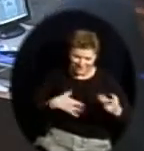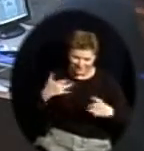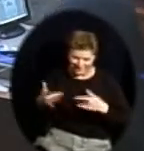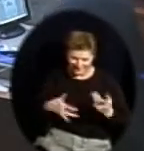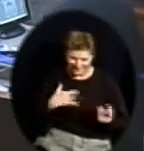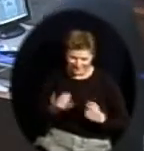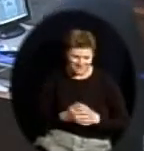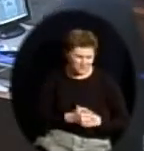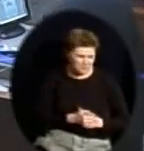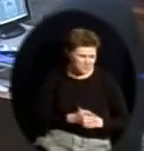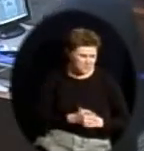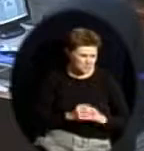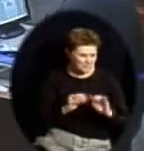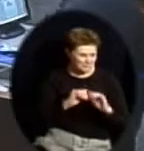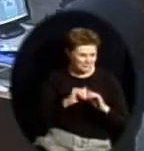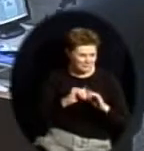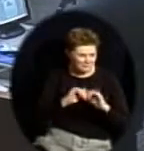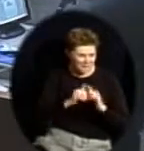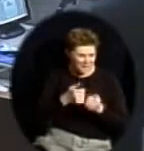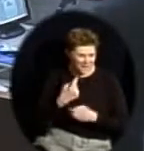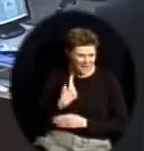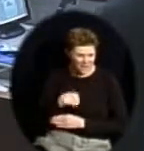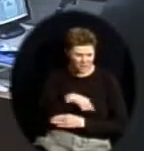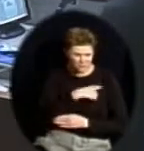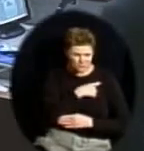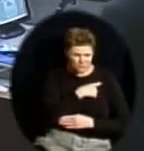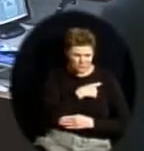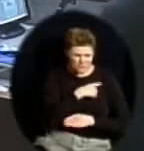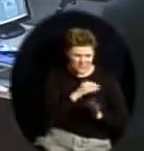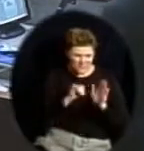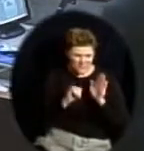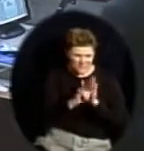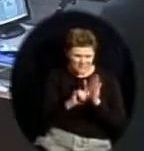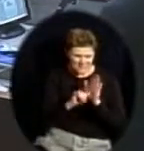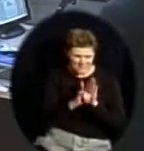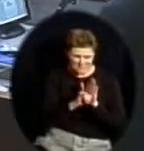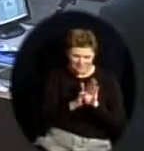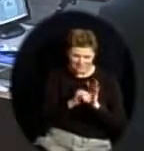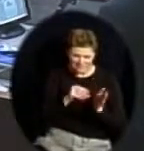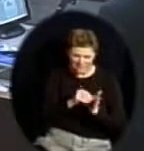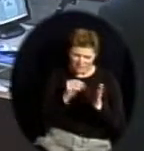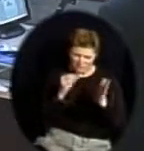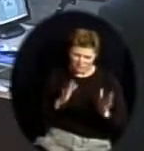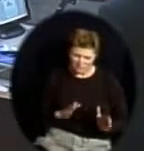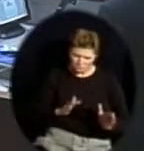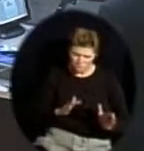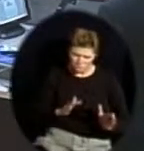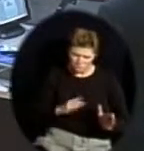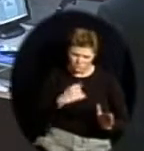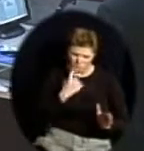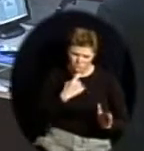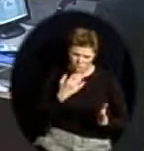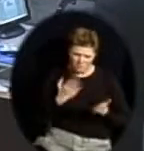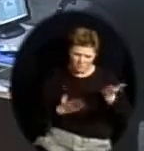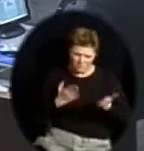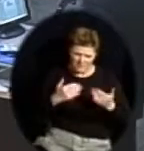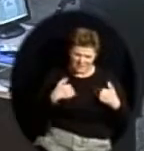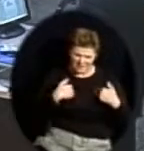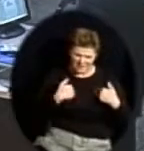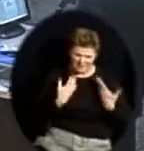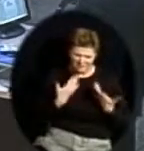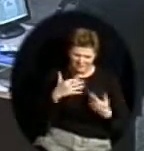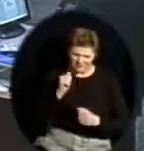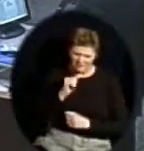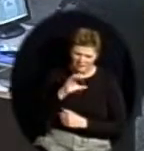who may have the potential to have a 504 accommodation plan developed for them? I'm sorry, I didn't